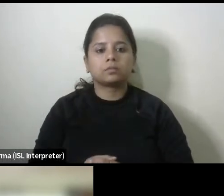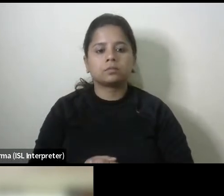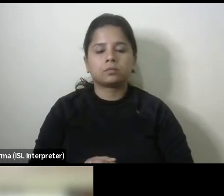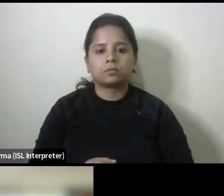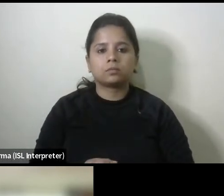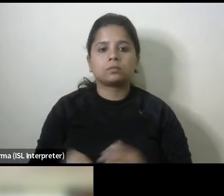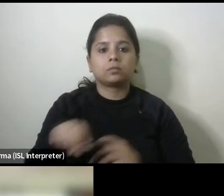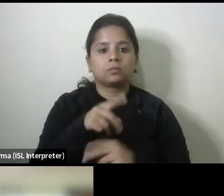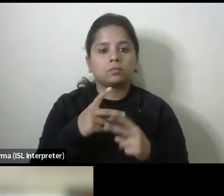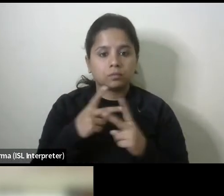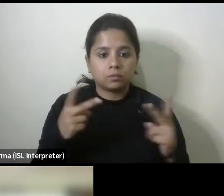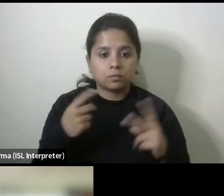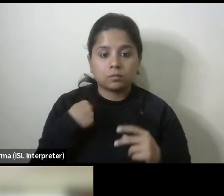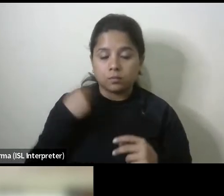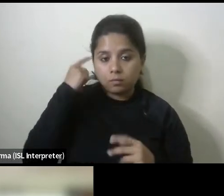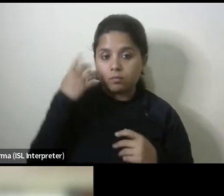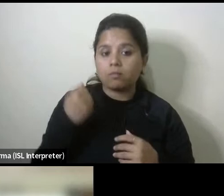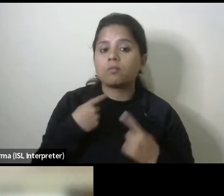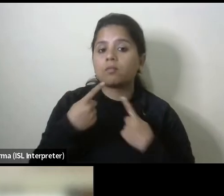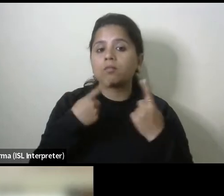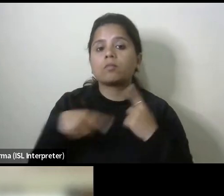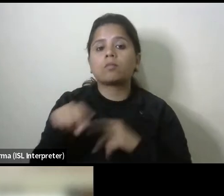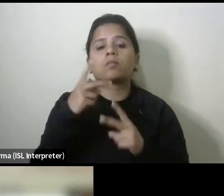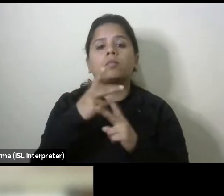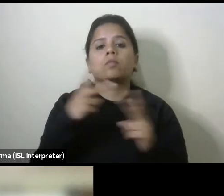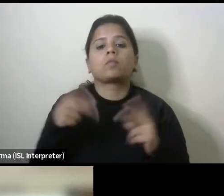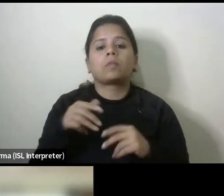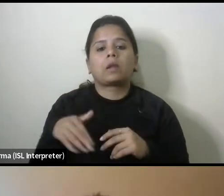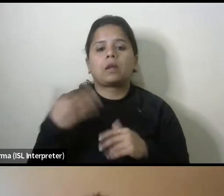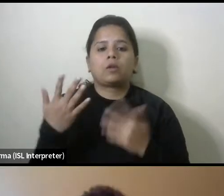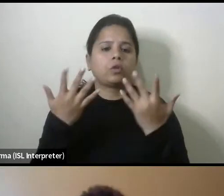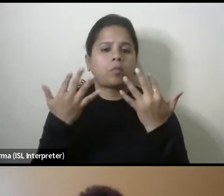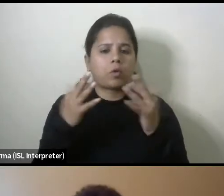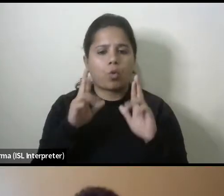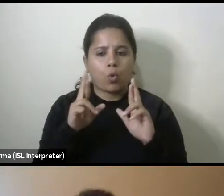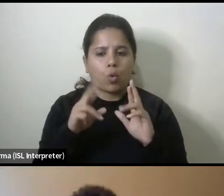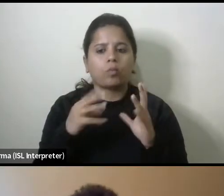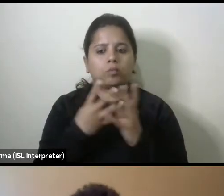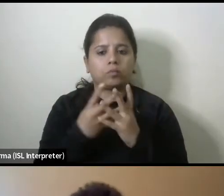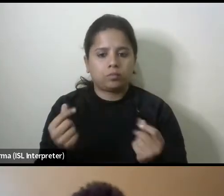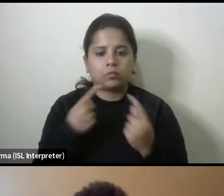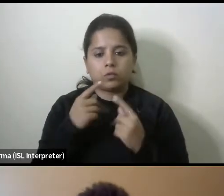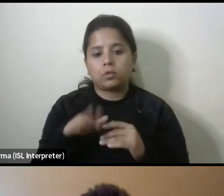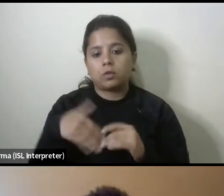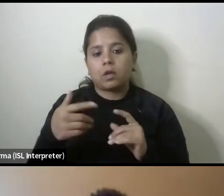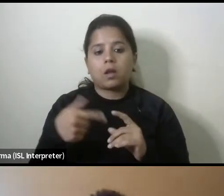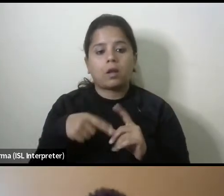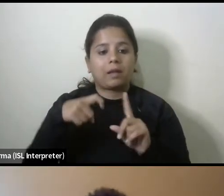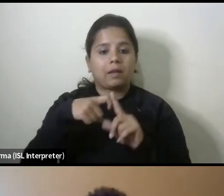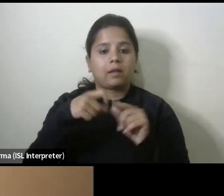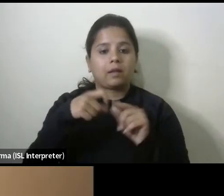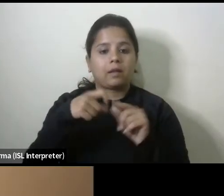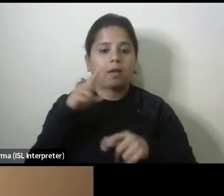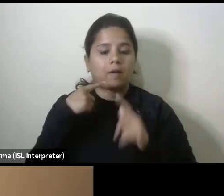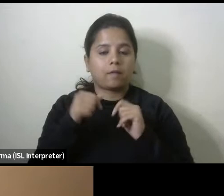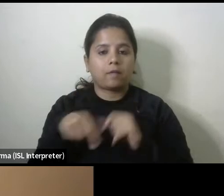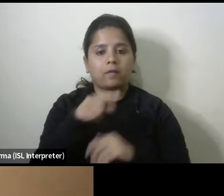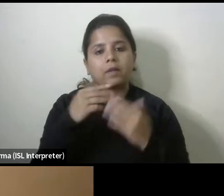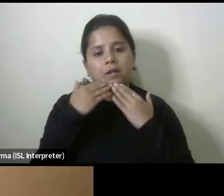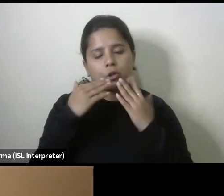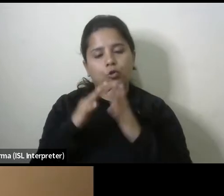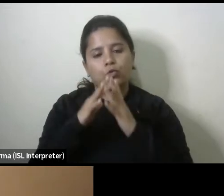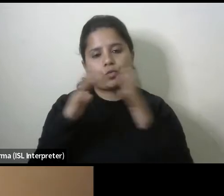we are running short of time we would like to wrap up in the next 10 minutes or so over to you dr kavita yes thank you sophia